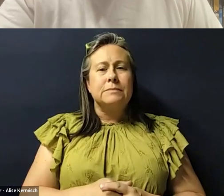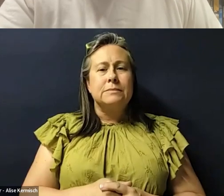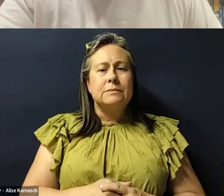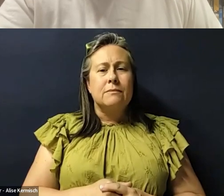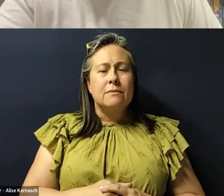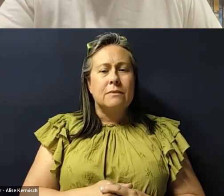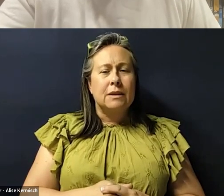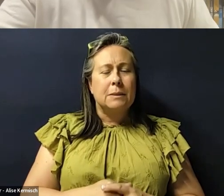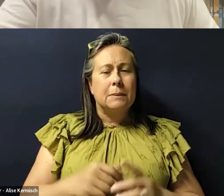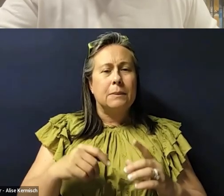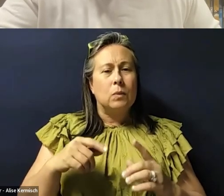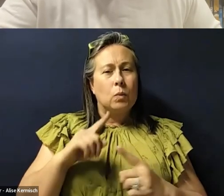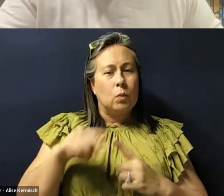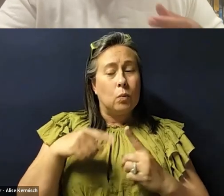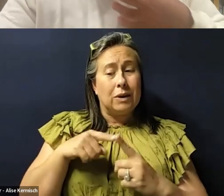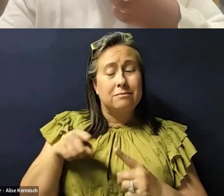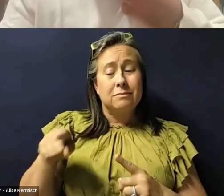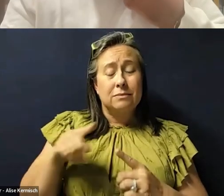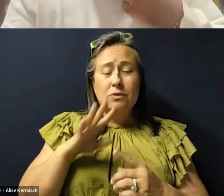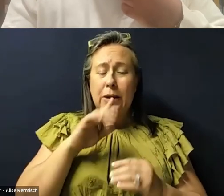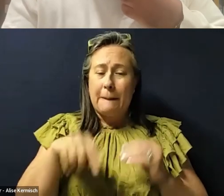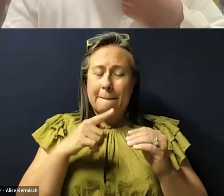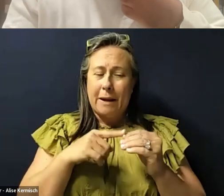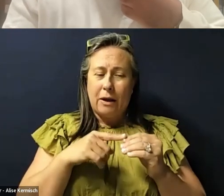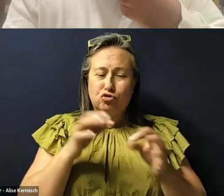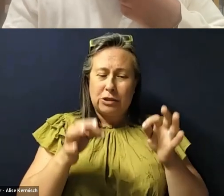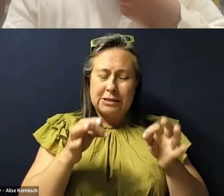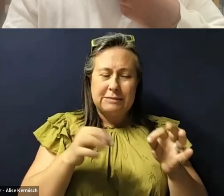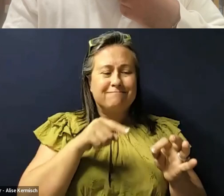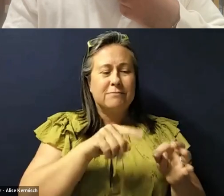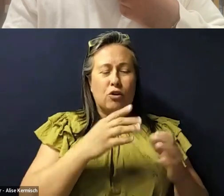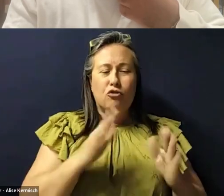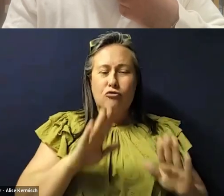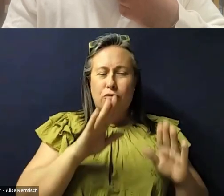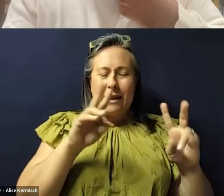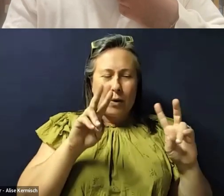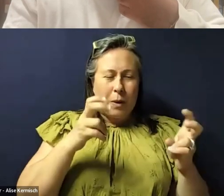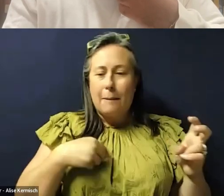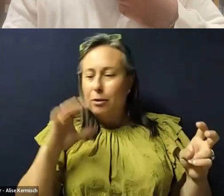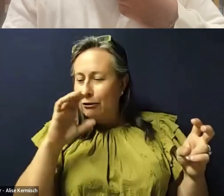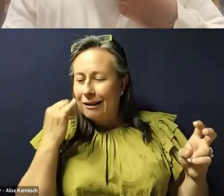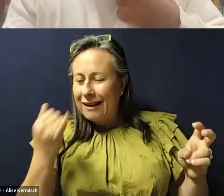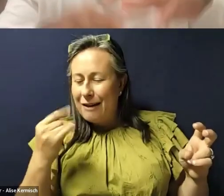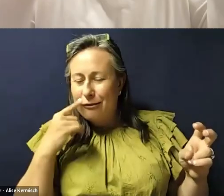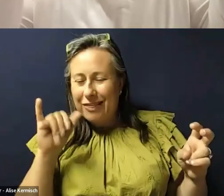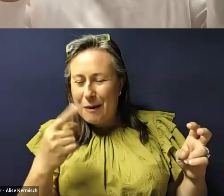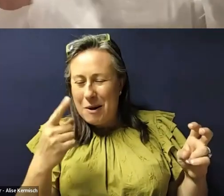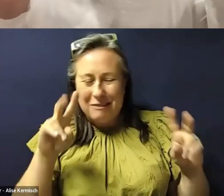in a slightly different way. when you talk about disability justice, they have this great quotation, looking for it now, sorry. Um,